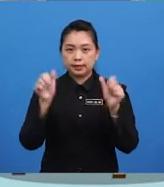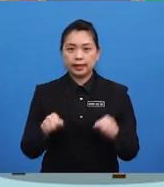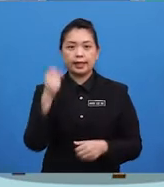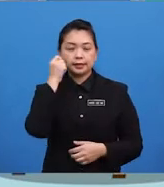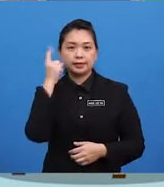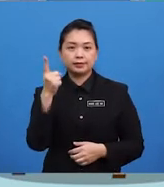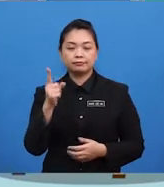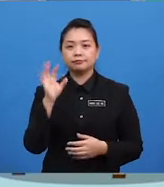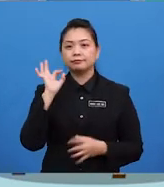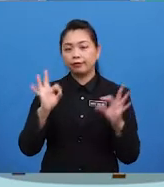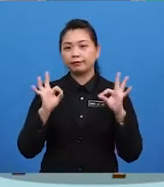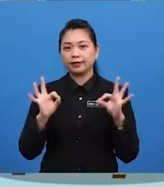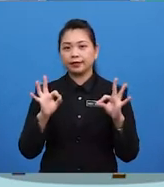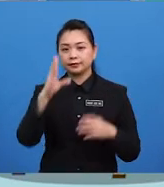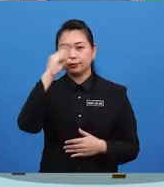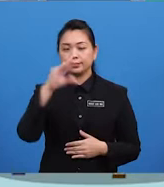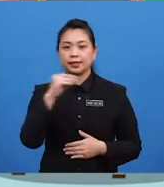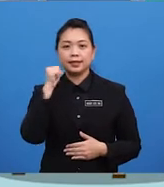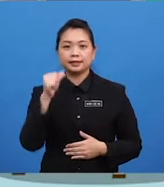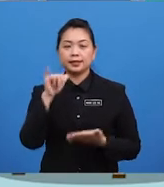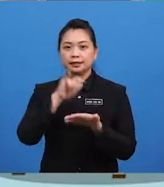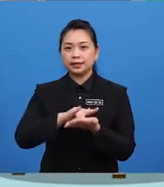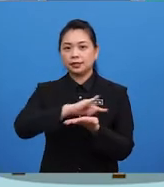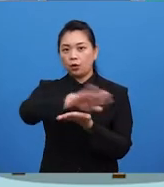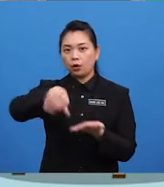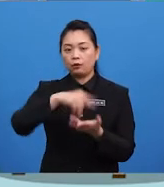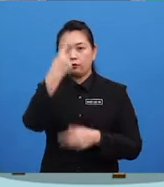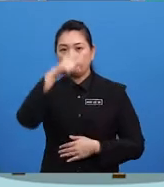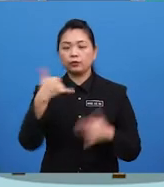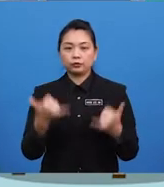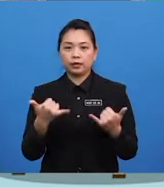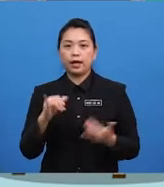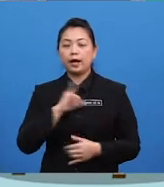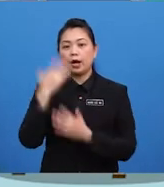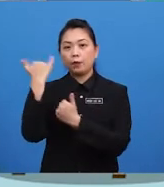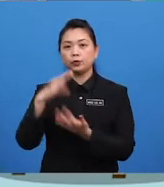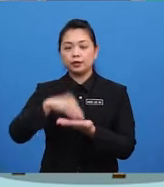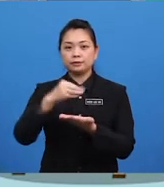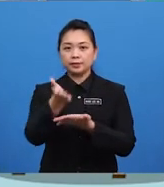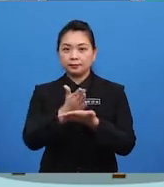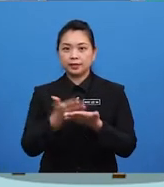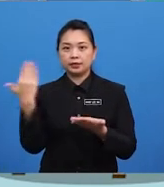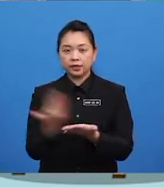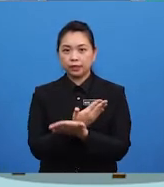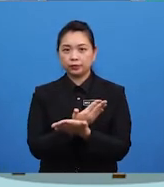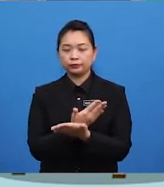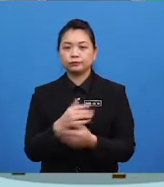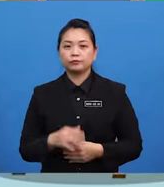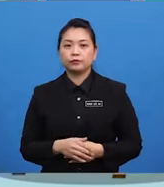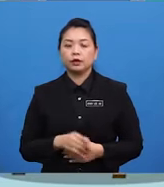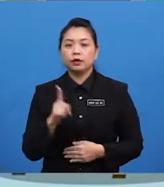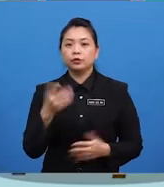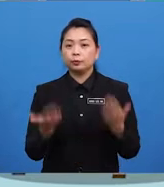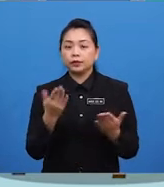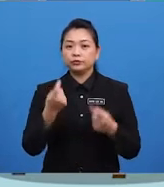All right, boys and girls, that's all for today. I hope you've learned something new lesson from this session.